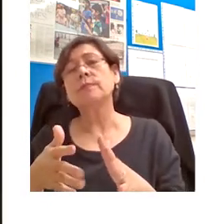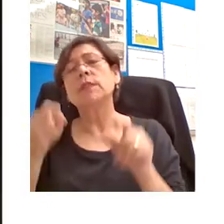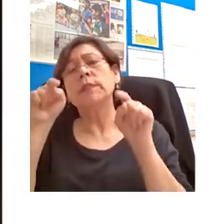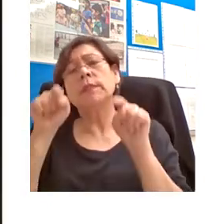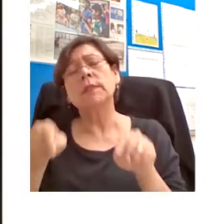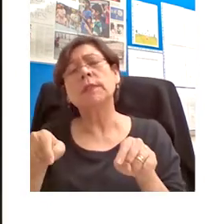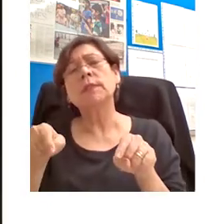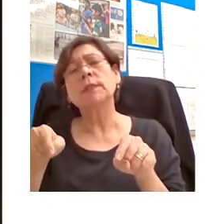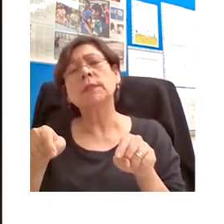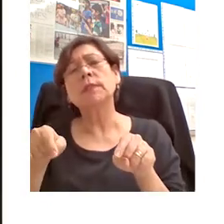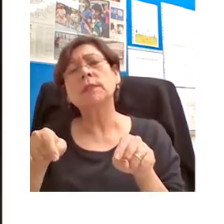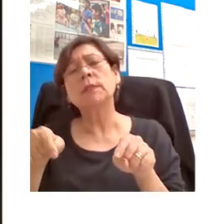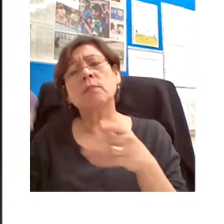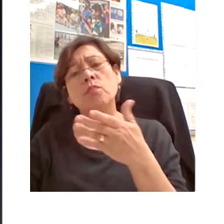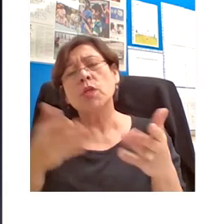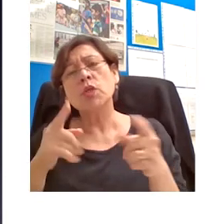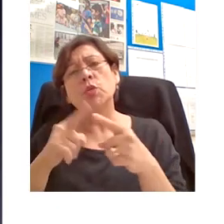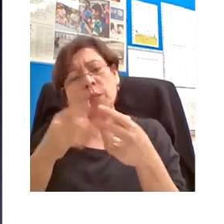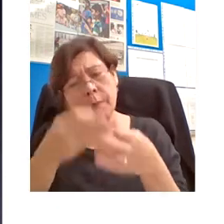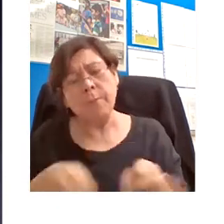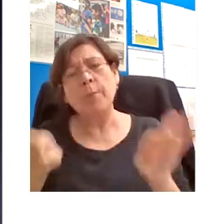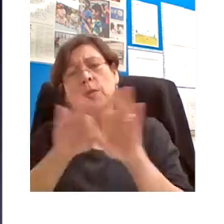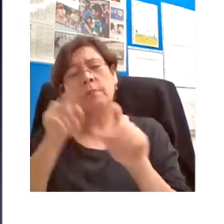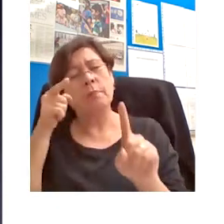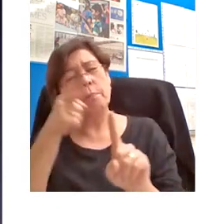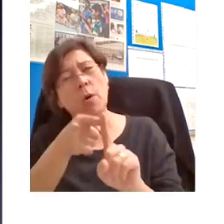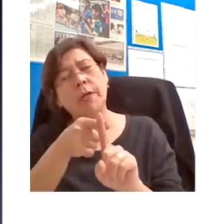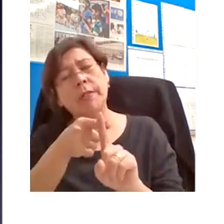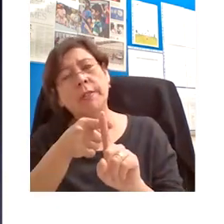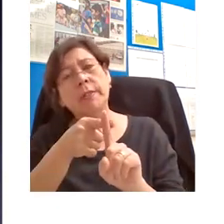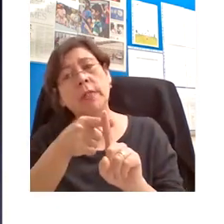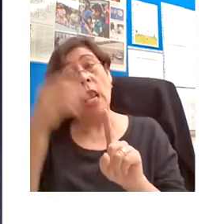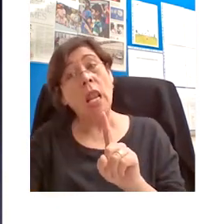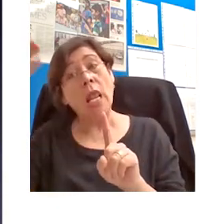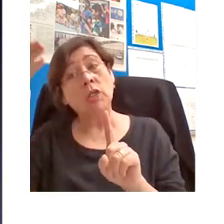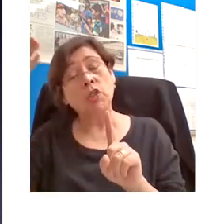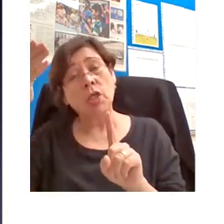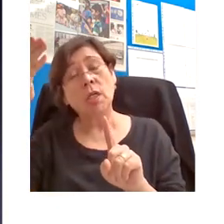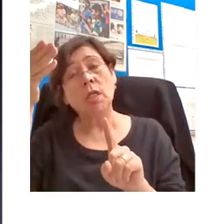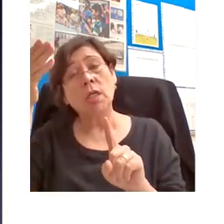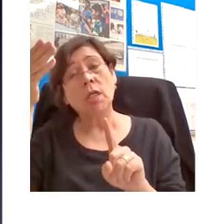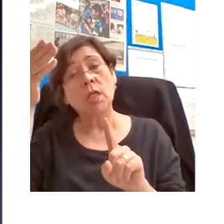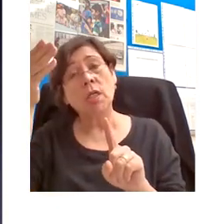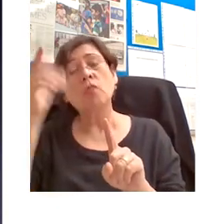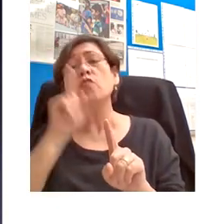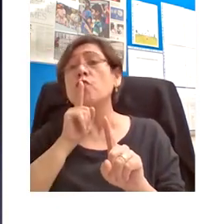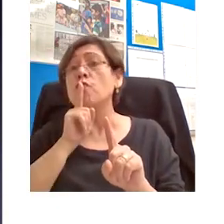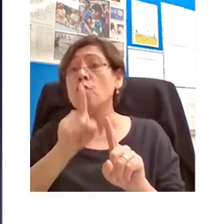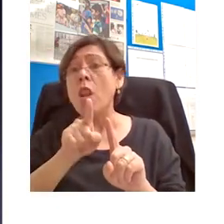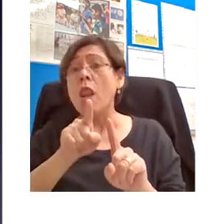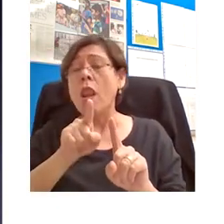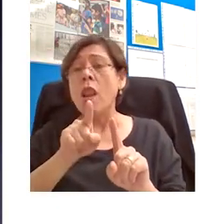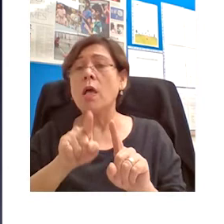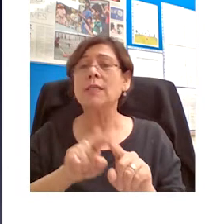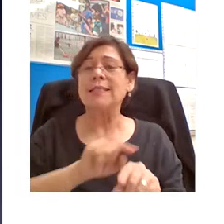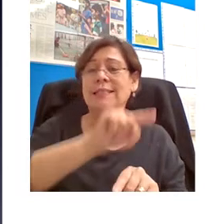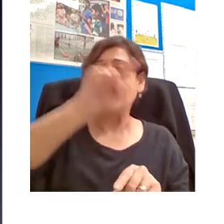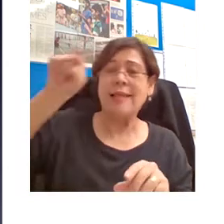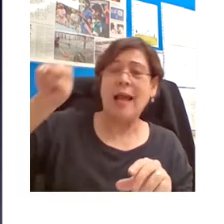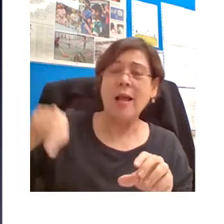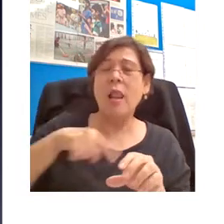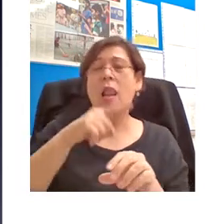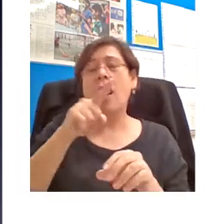the key point. The lecture in its pure form is a cycle of teaching and learning that is entirely